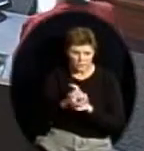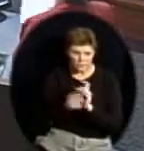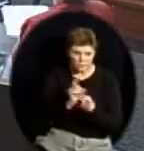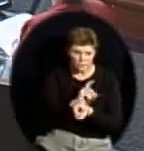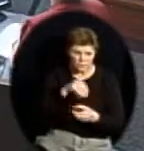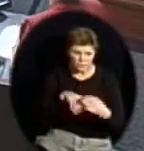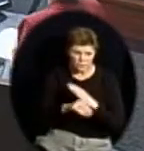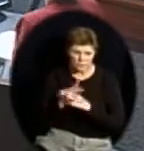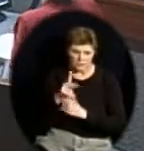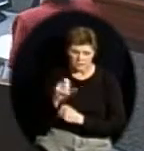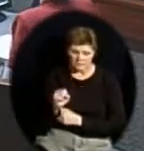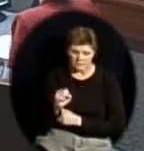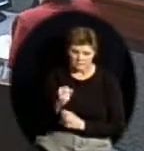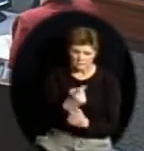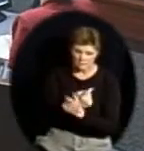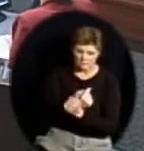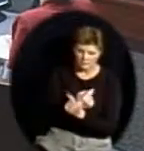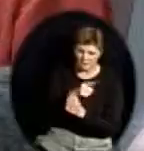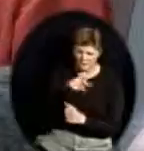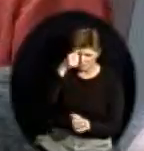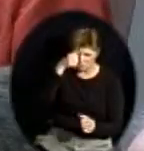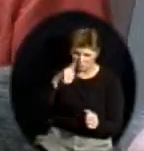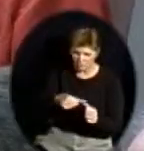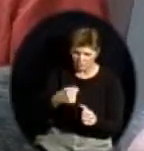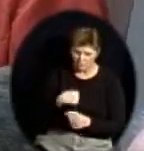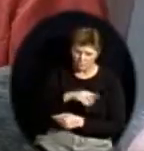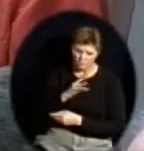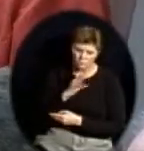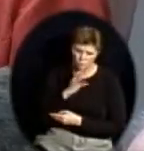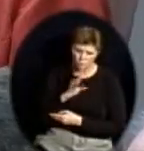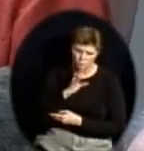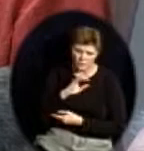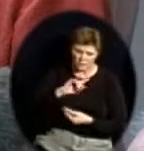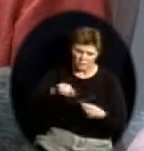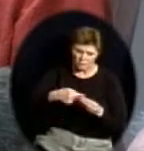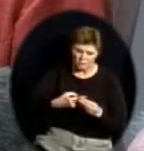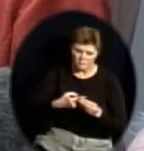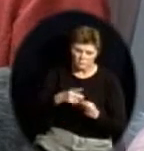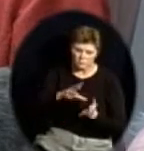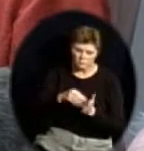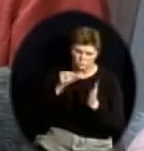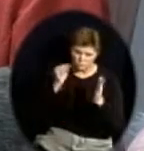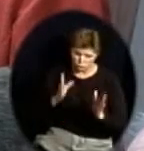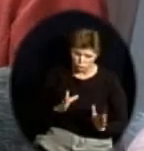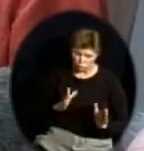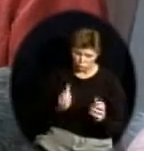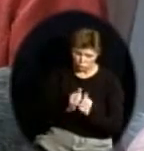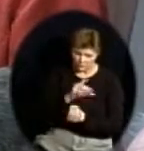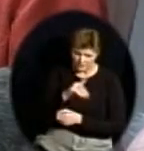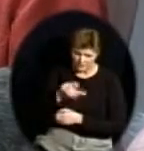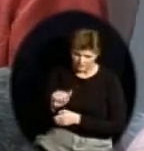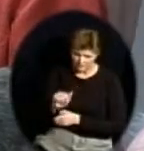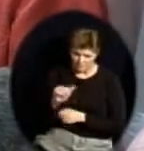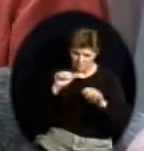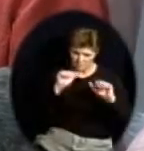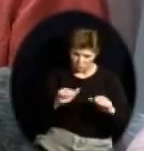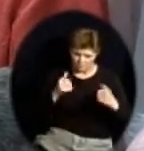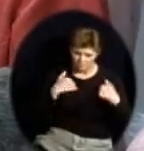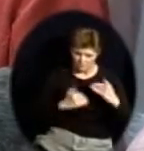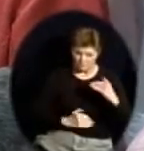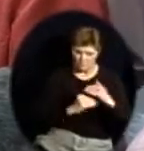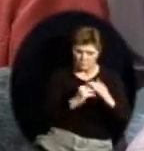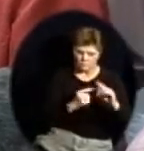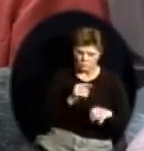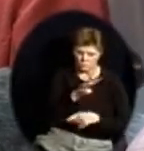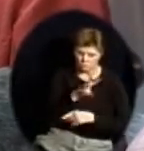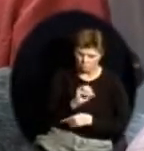when we talked about our student group size, students with disabilities, we could have 40 within a student group as a size and 30 for all other